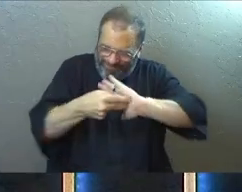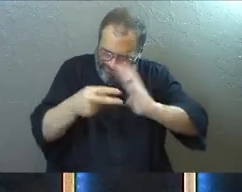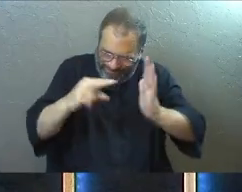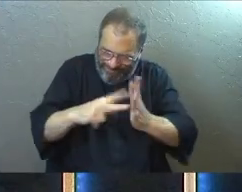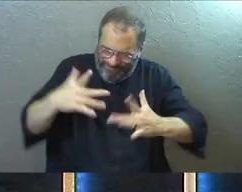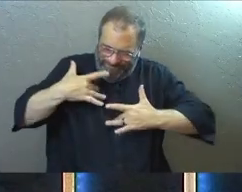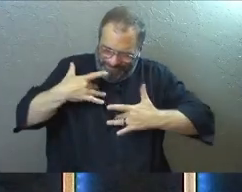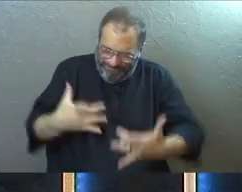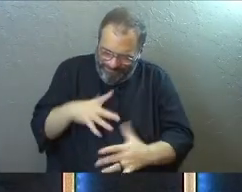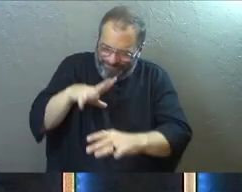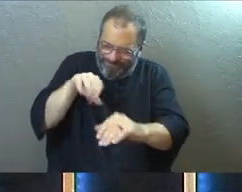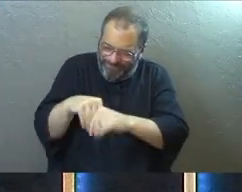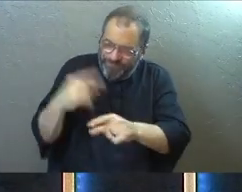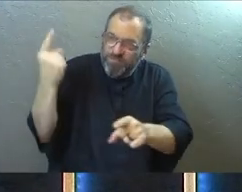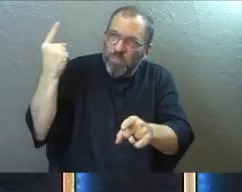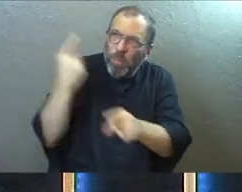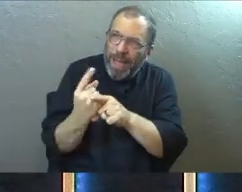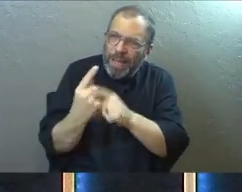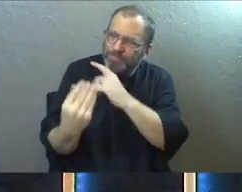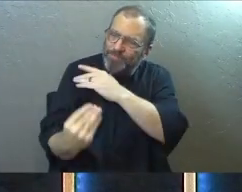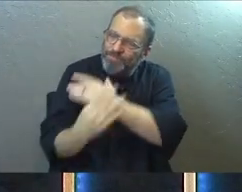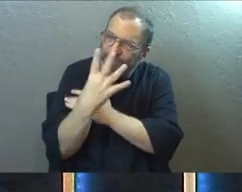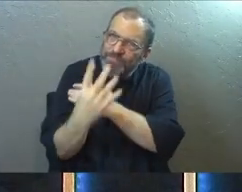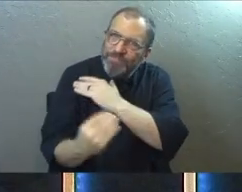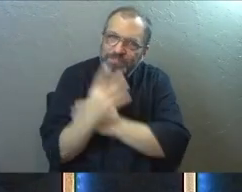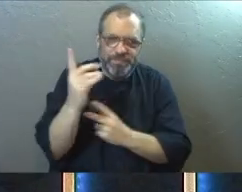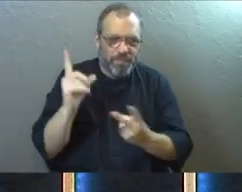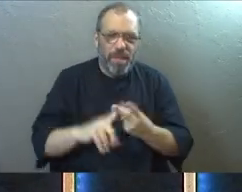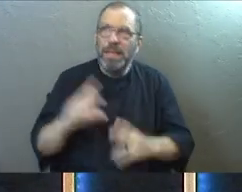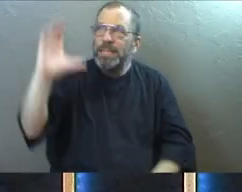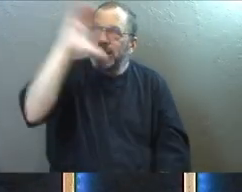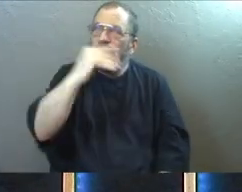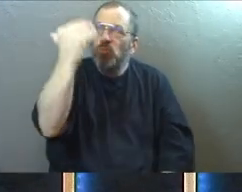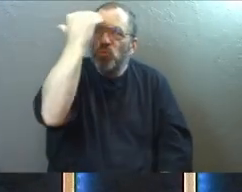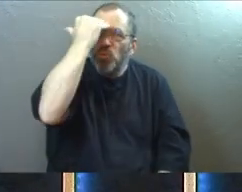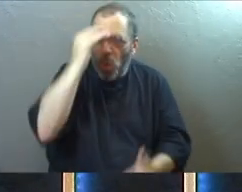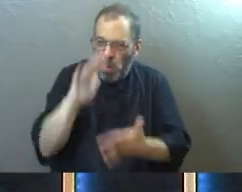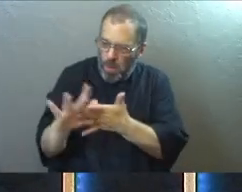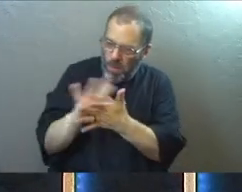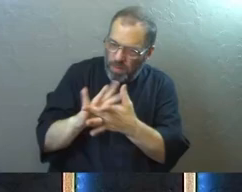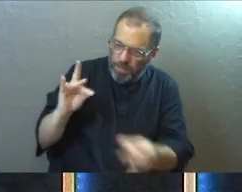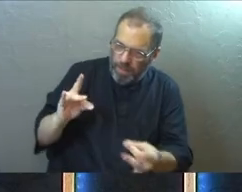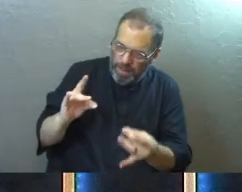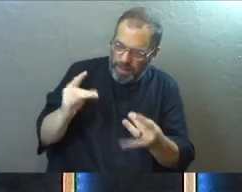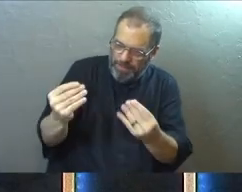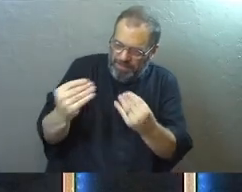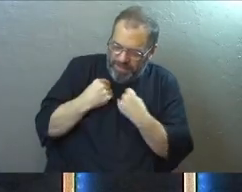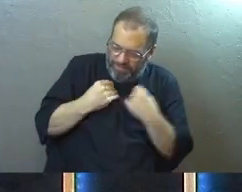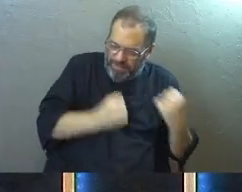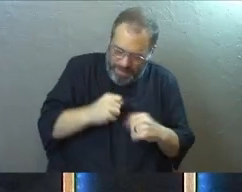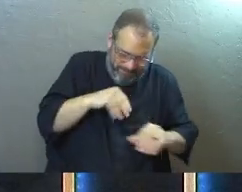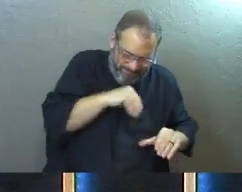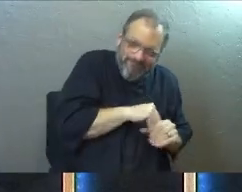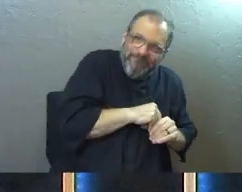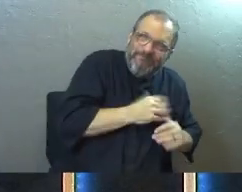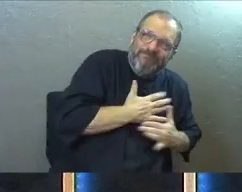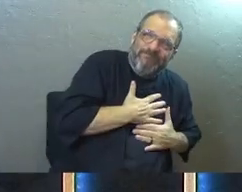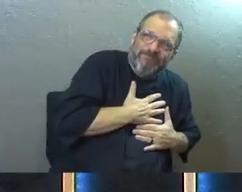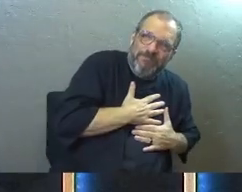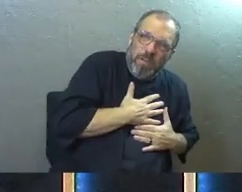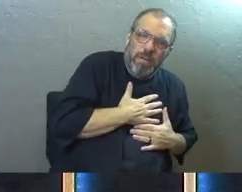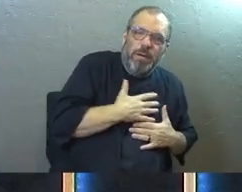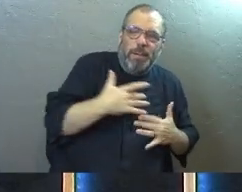seek to get plugged into the right voices, intentionally seek to know that the spirit is empowering me with strength in my inner being,